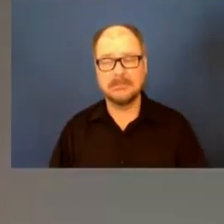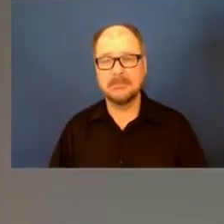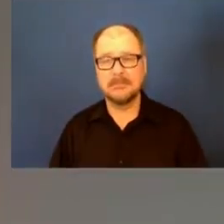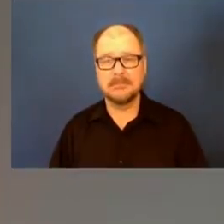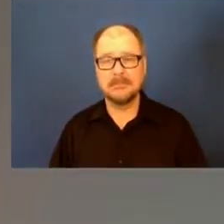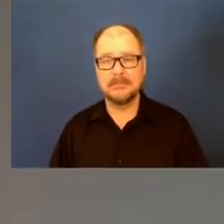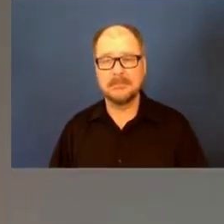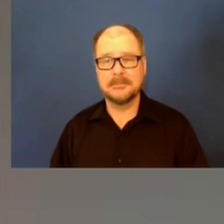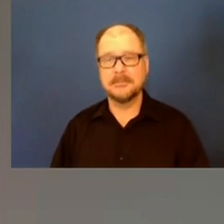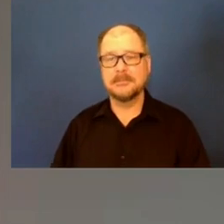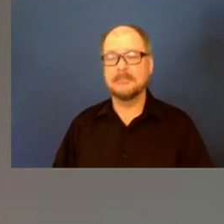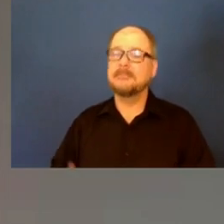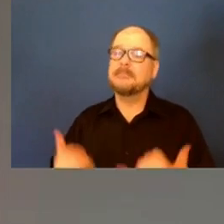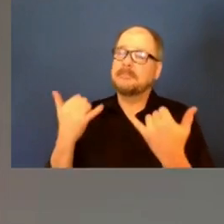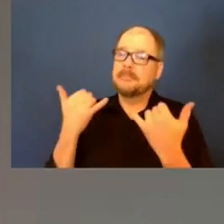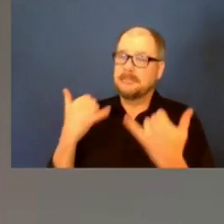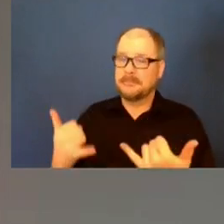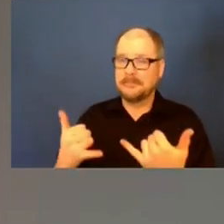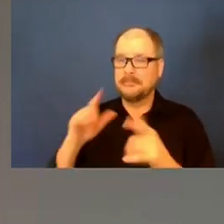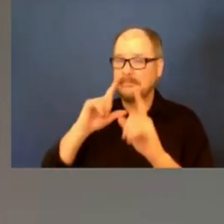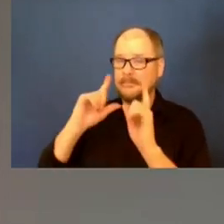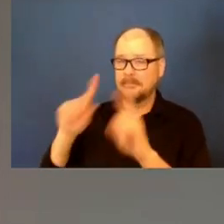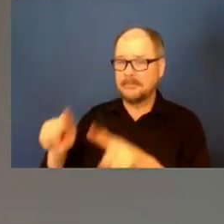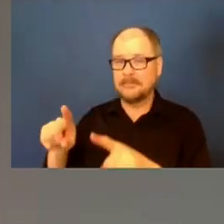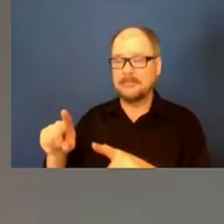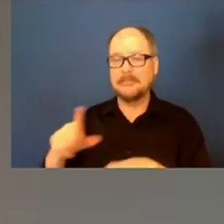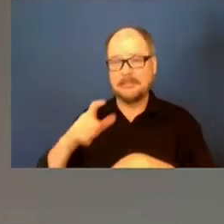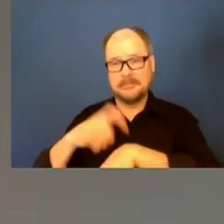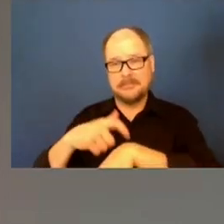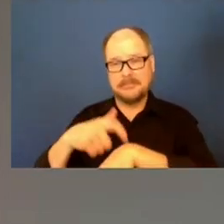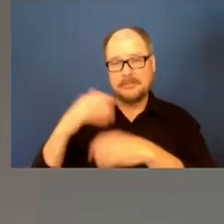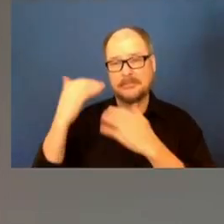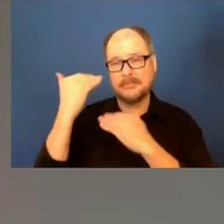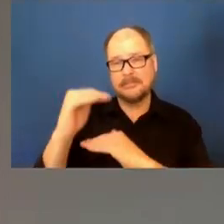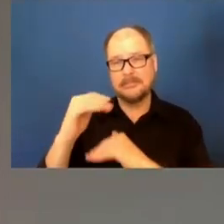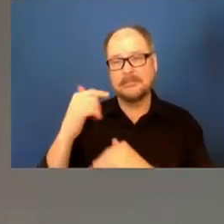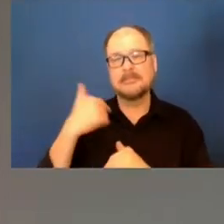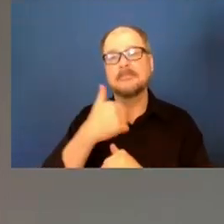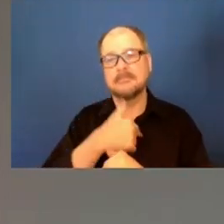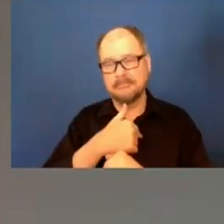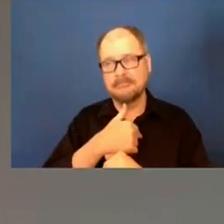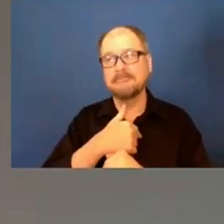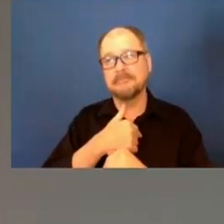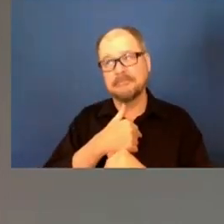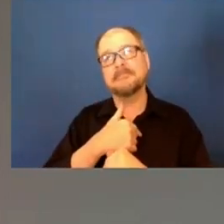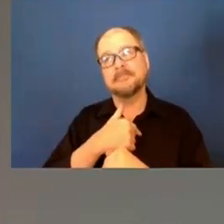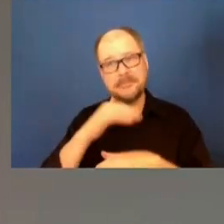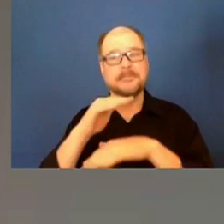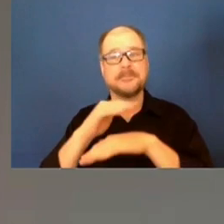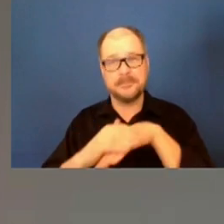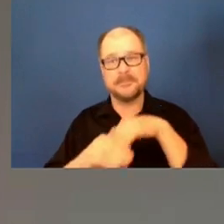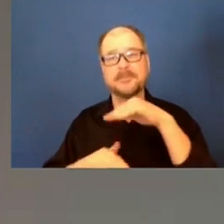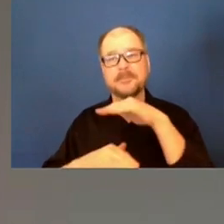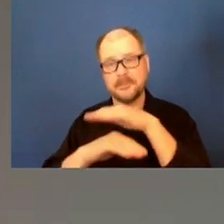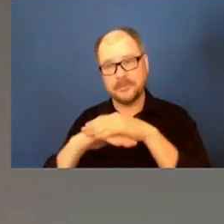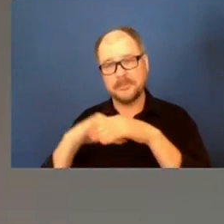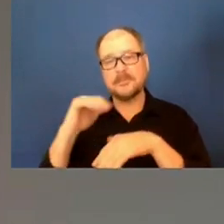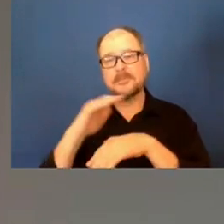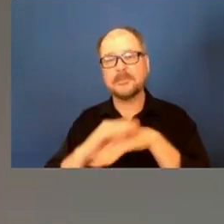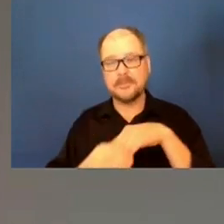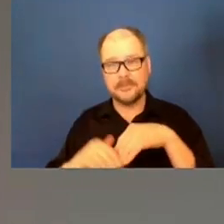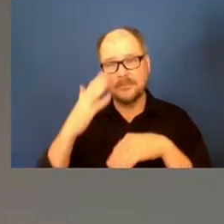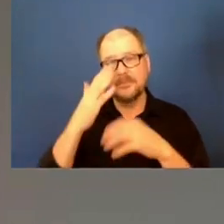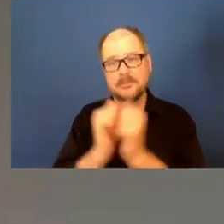At this point, with the time frame that we're looking at, we're fairly comfortable because the property owners